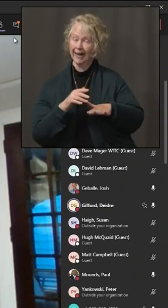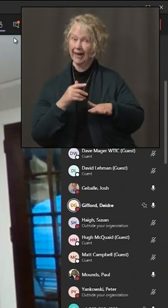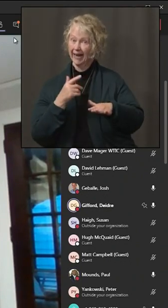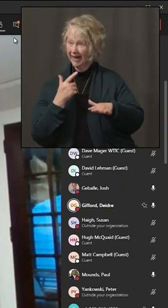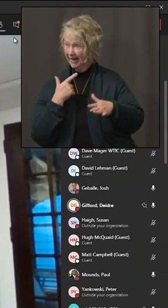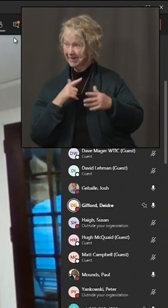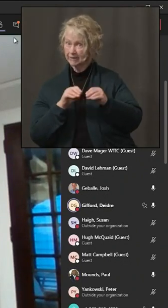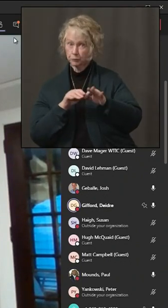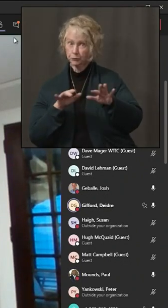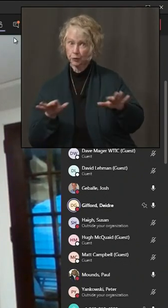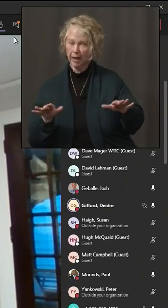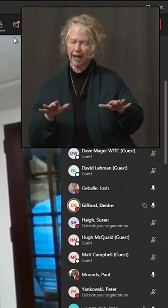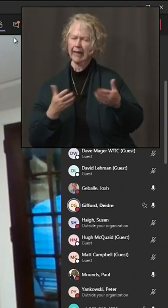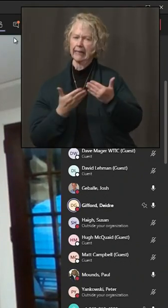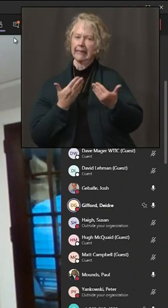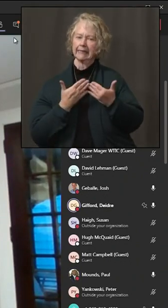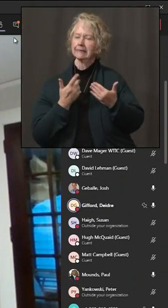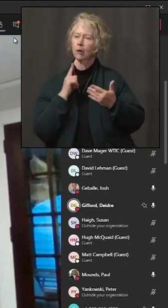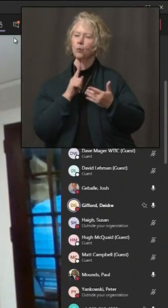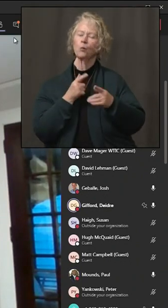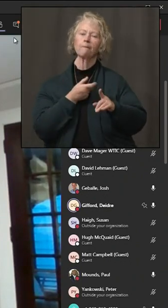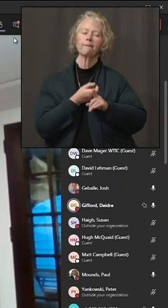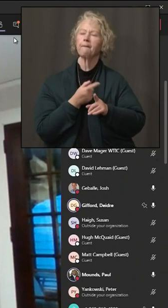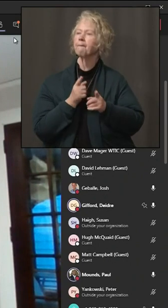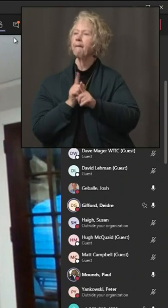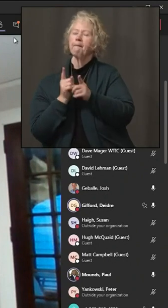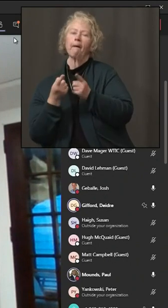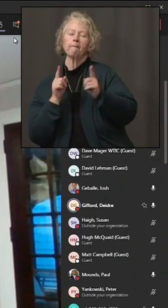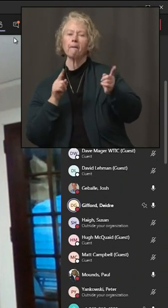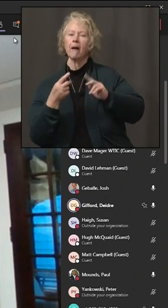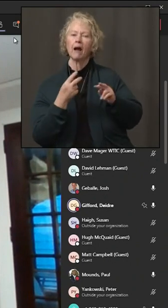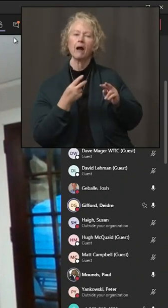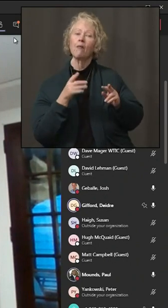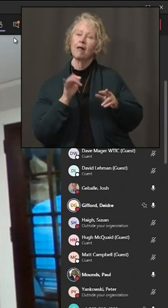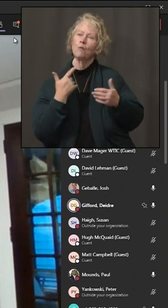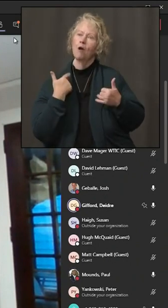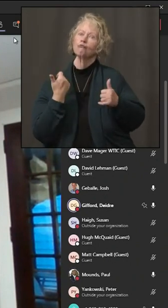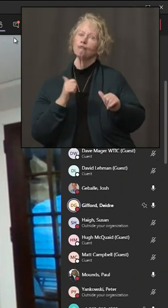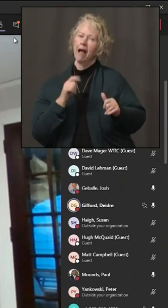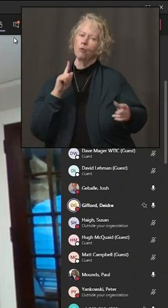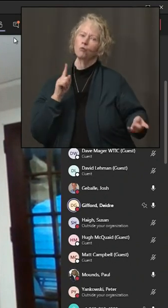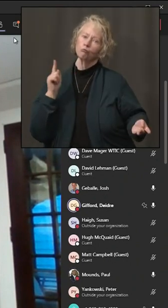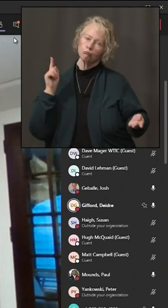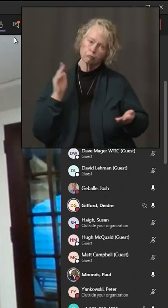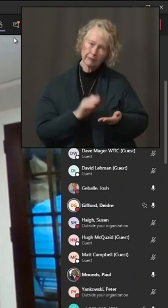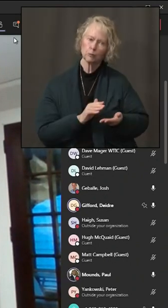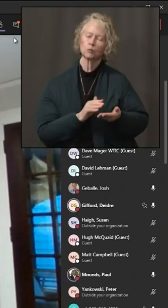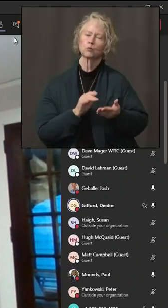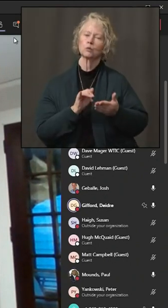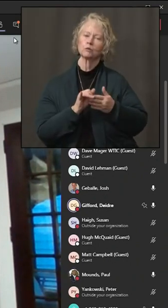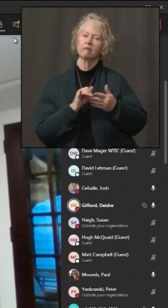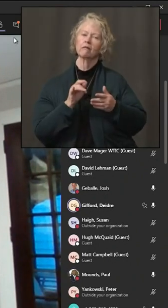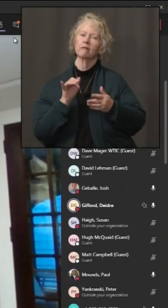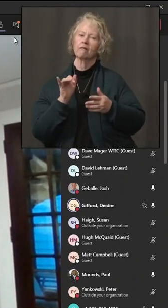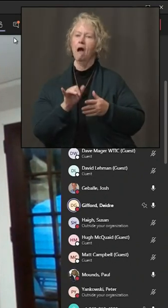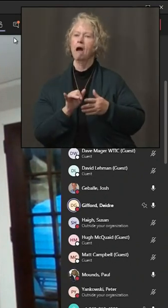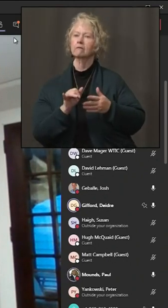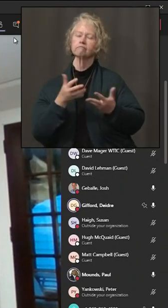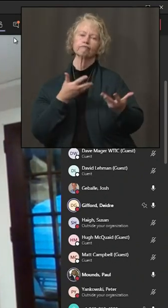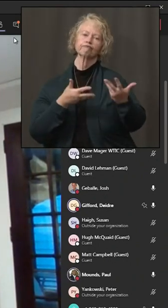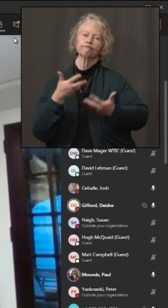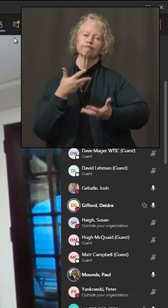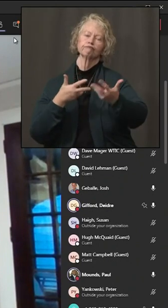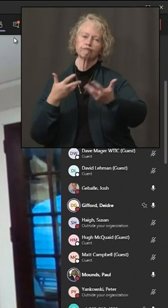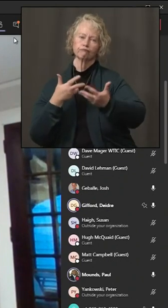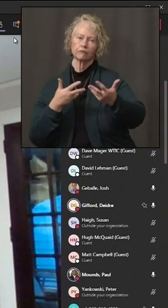are meant to reduce those types of activities and particularly those that are high risk, because we need to start